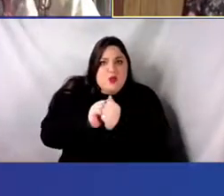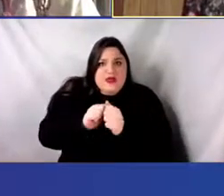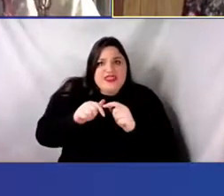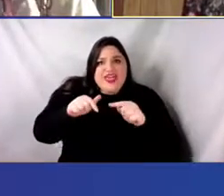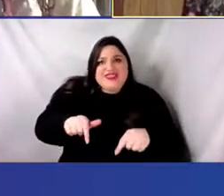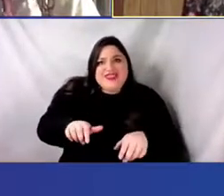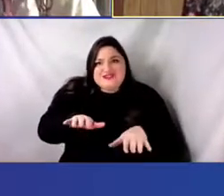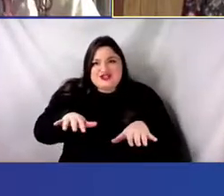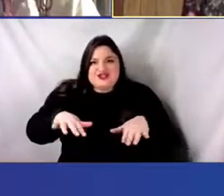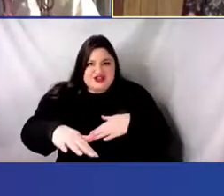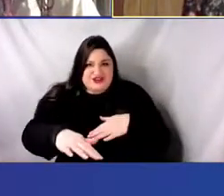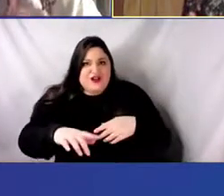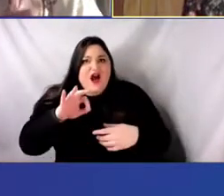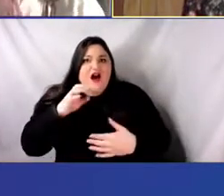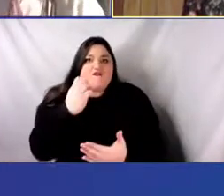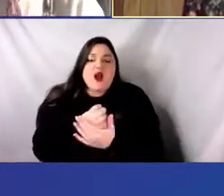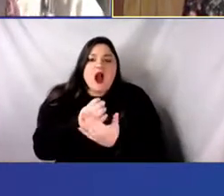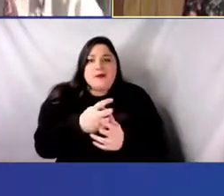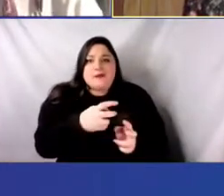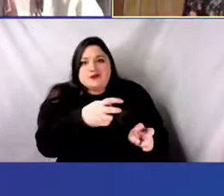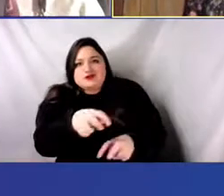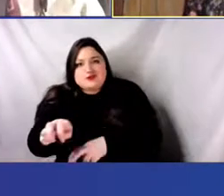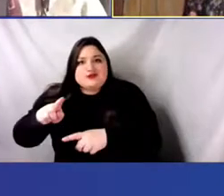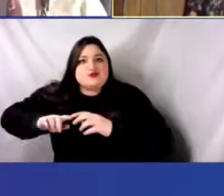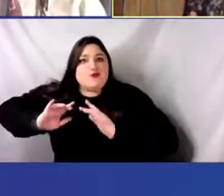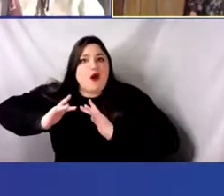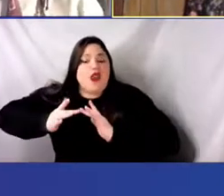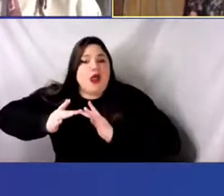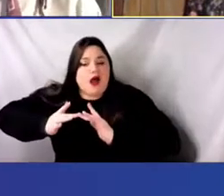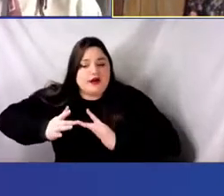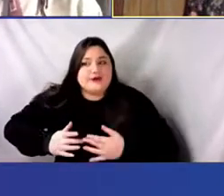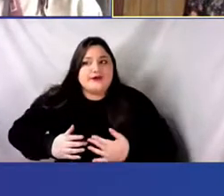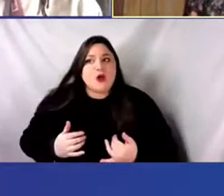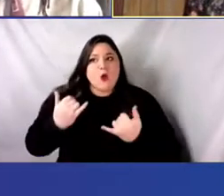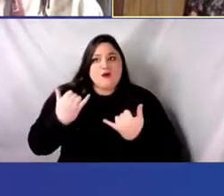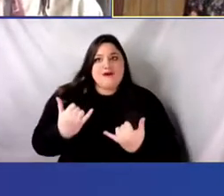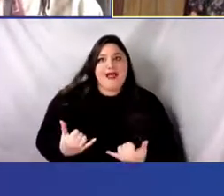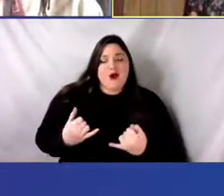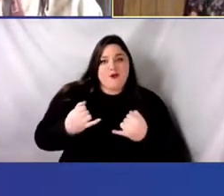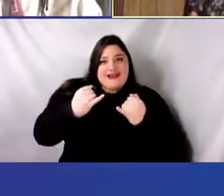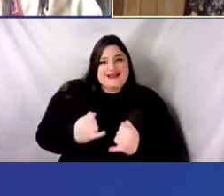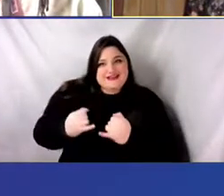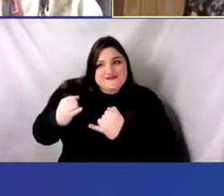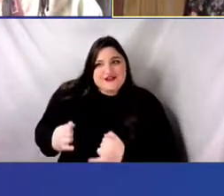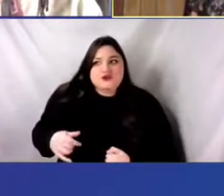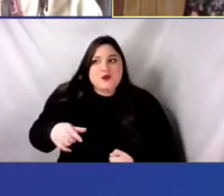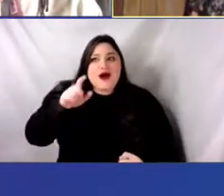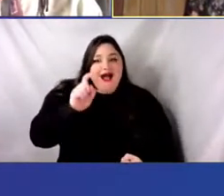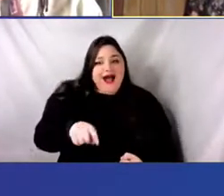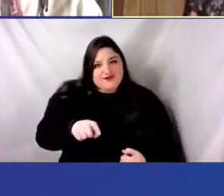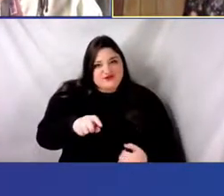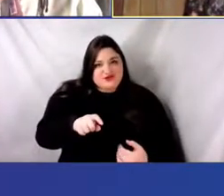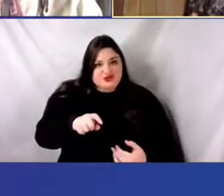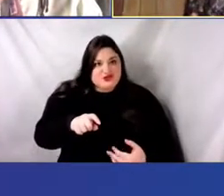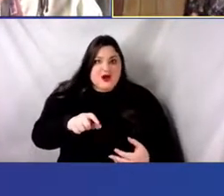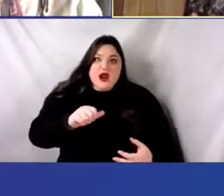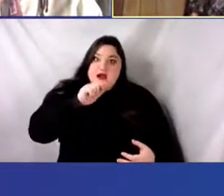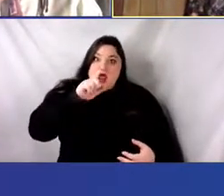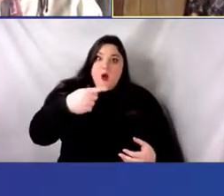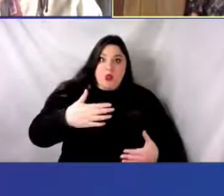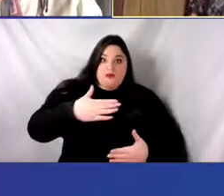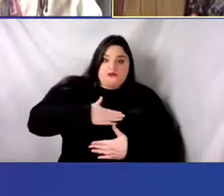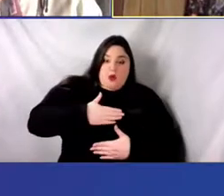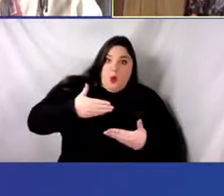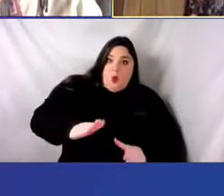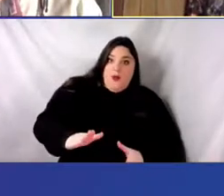only exacerbated, like, that individualistic approach to being an artist where an